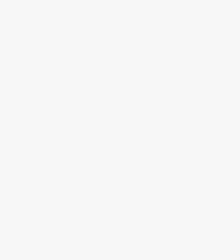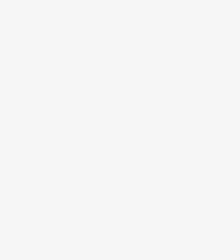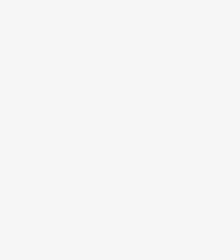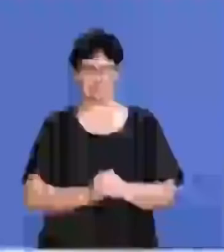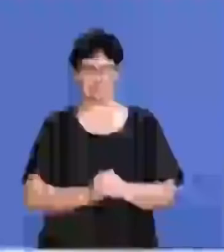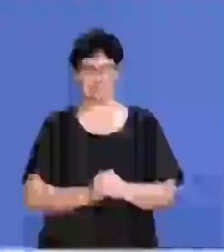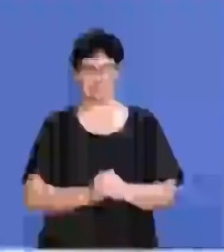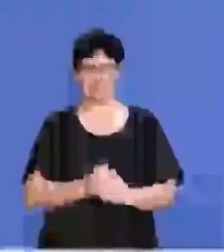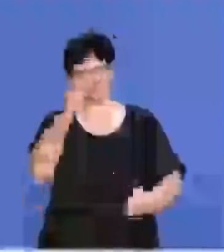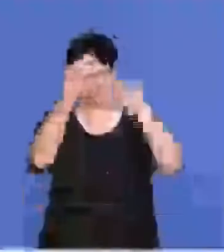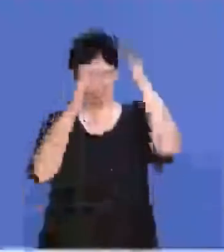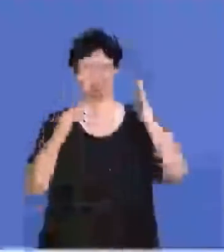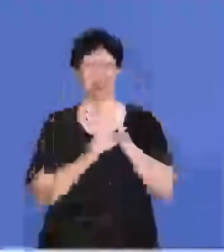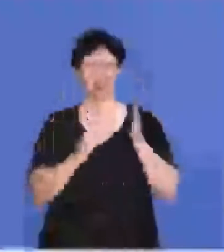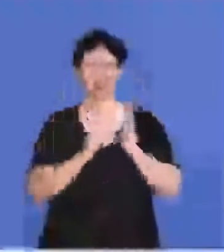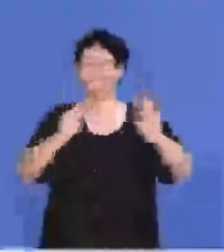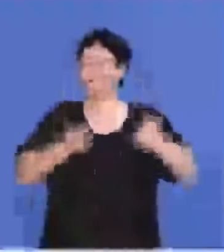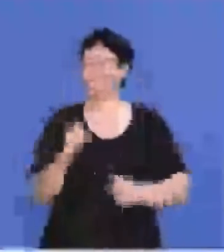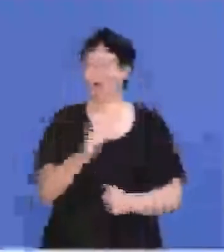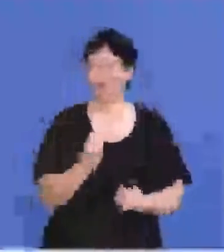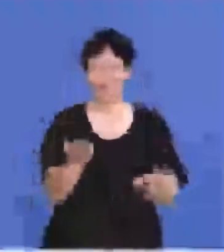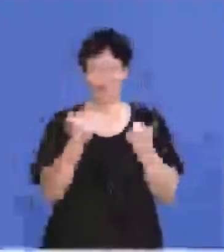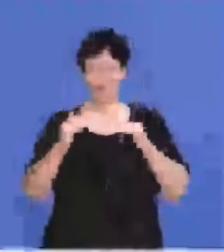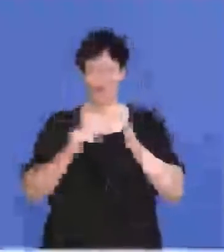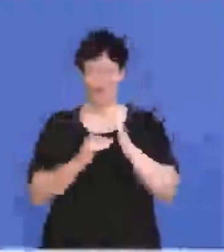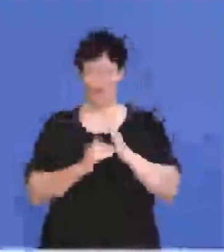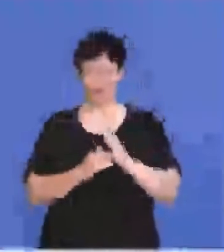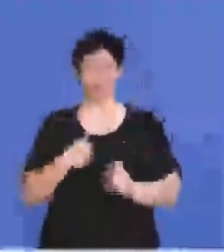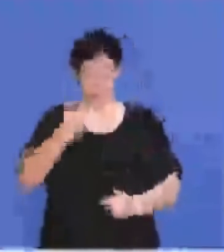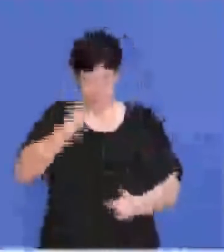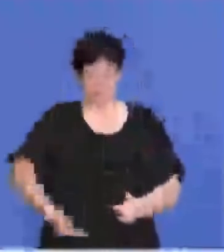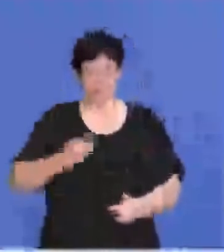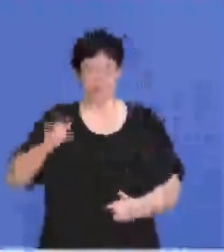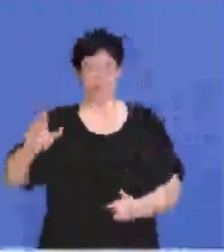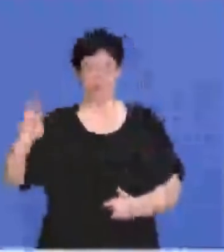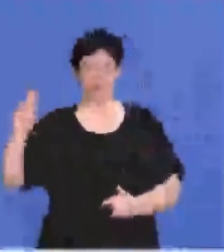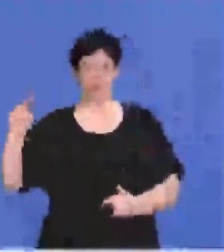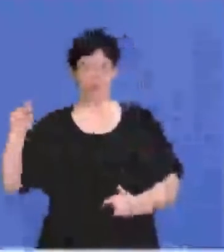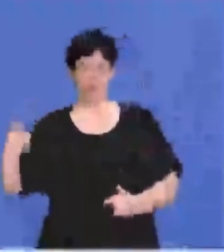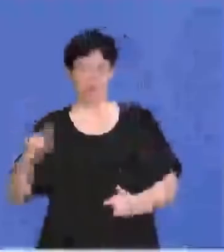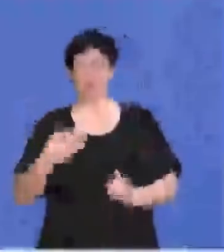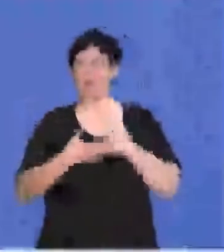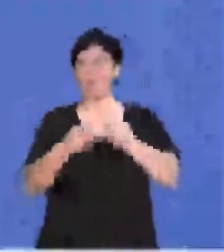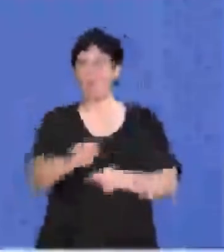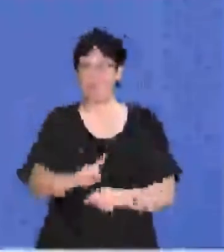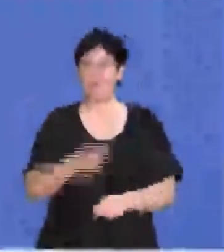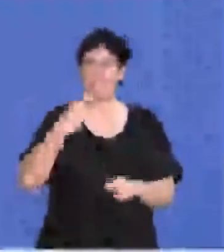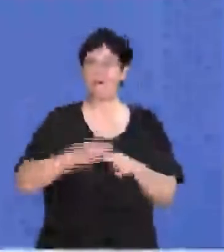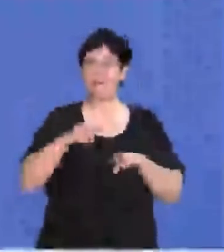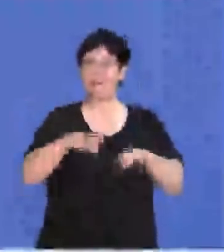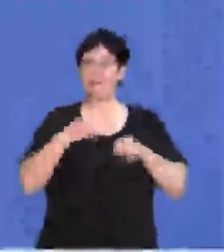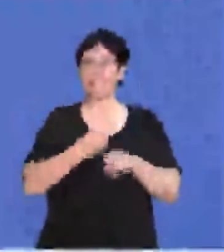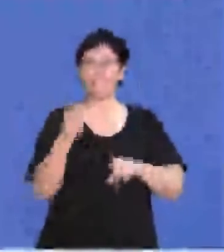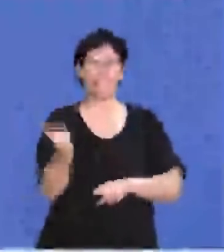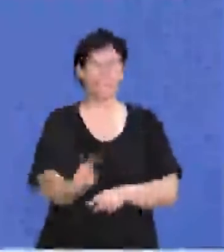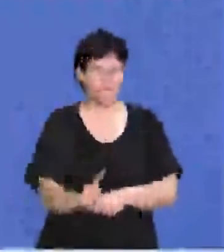Hi, Hello Matriks and welcome to WasiMetriks. My name is Luni and today we're assisting you with your final exam